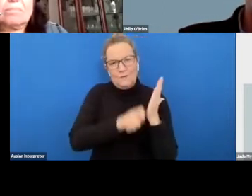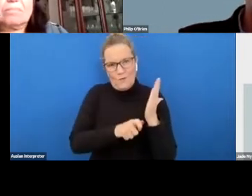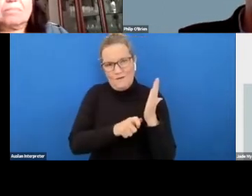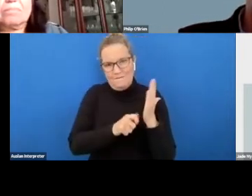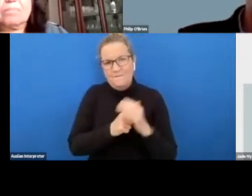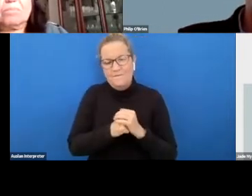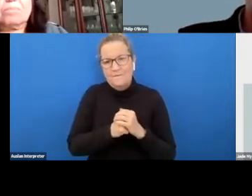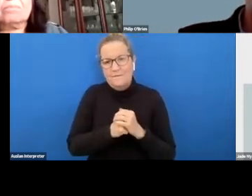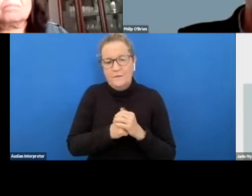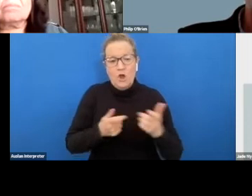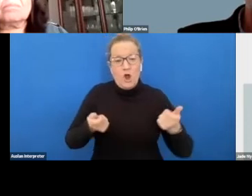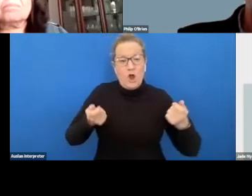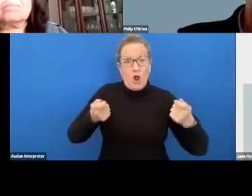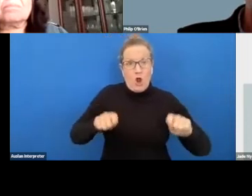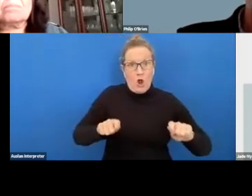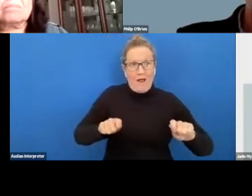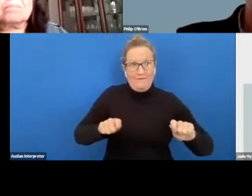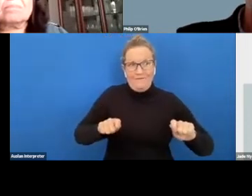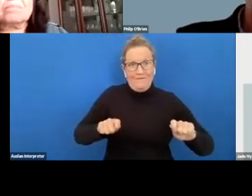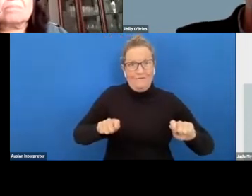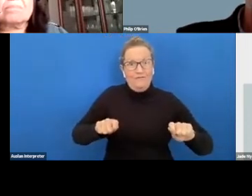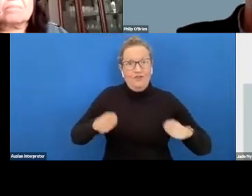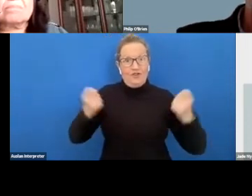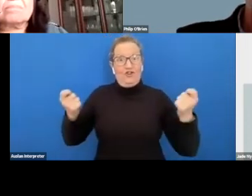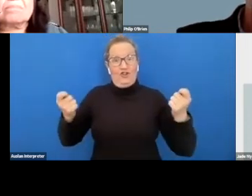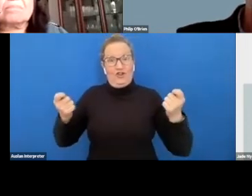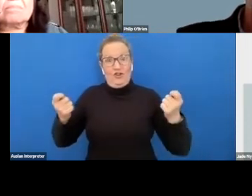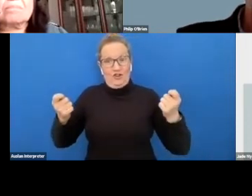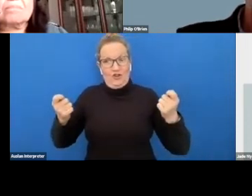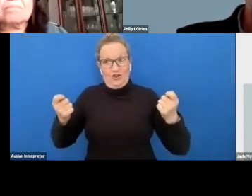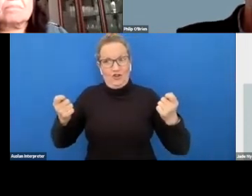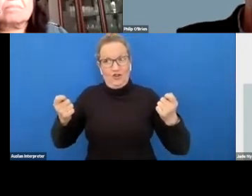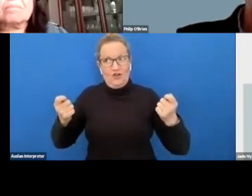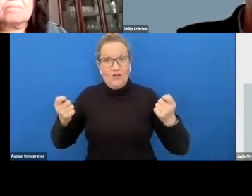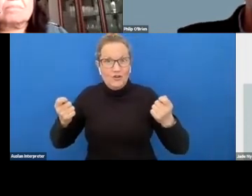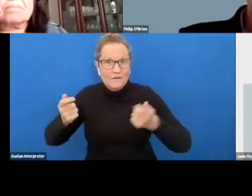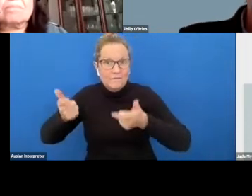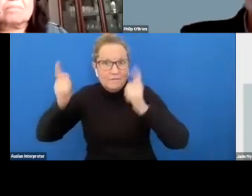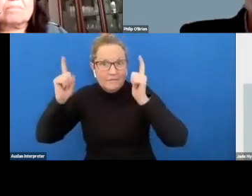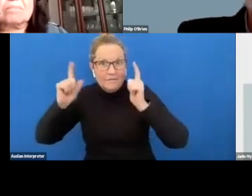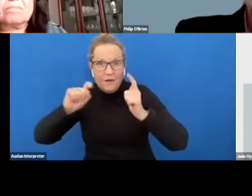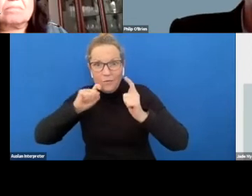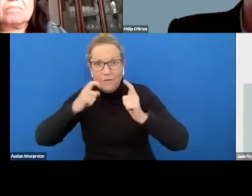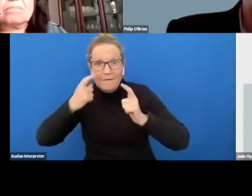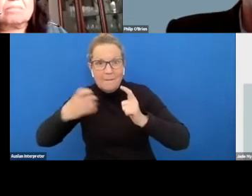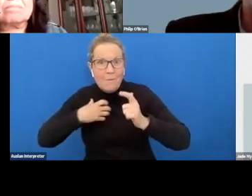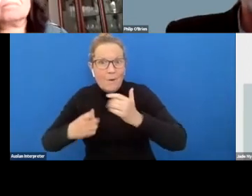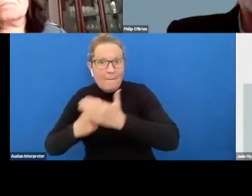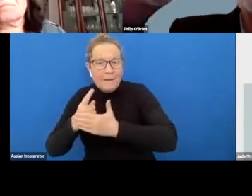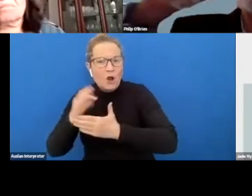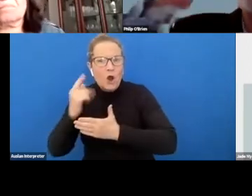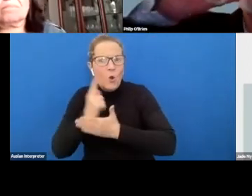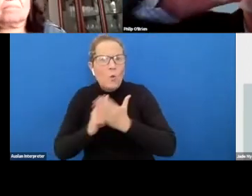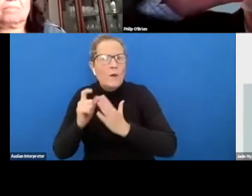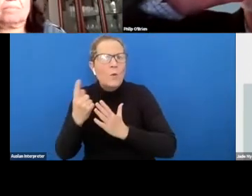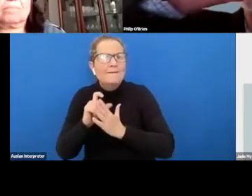coming back from lockdown employers are going to find more of this but is the prediction and it won't be just for disabled staff